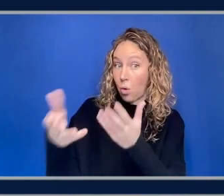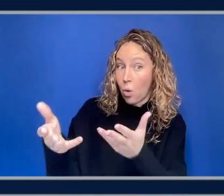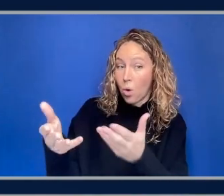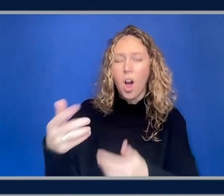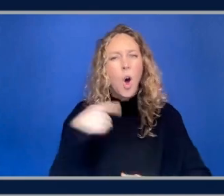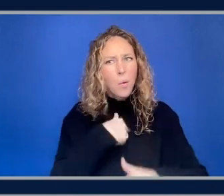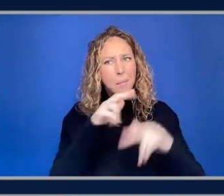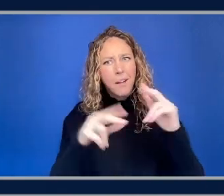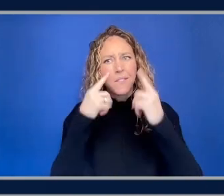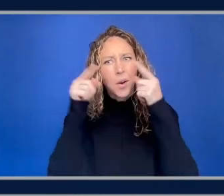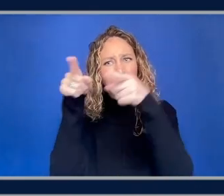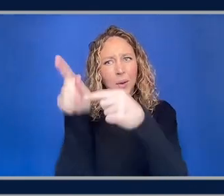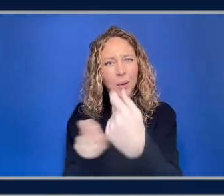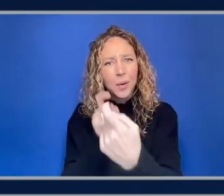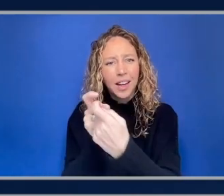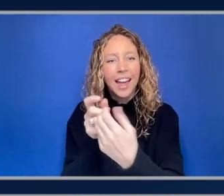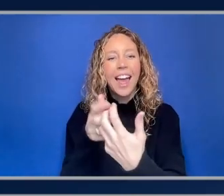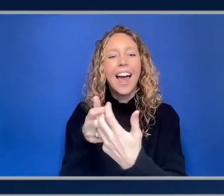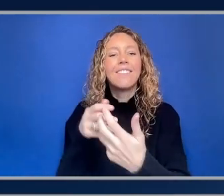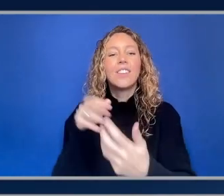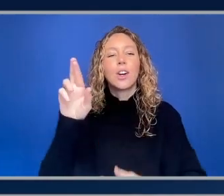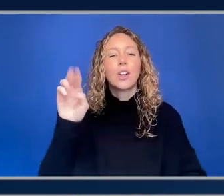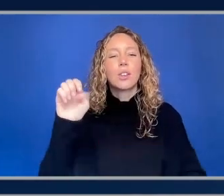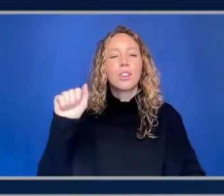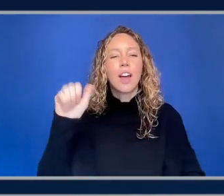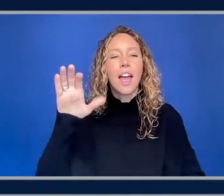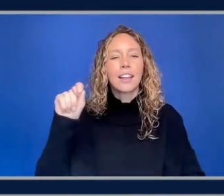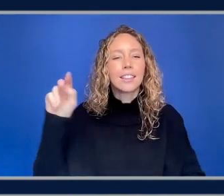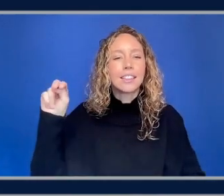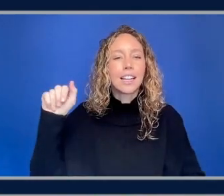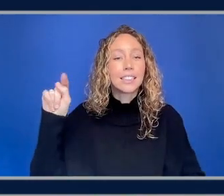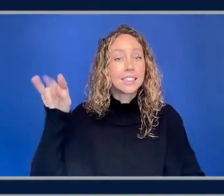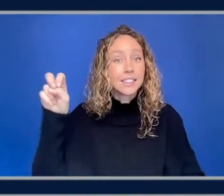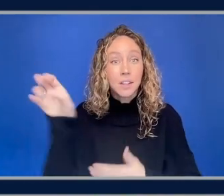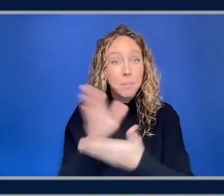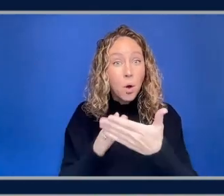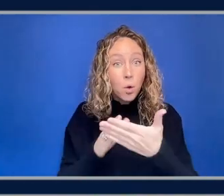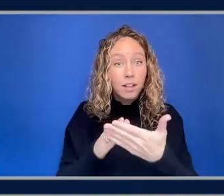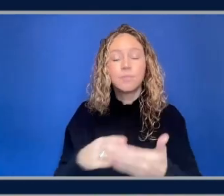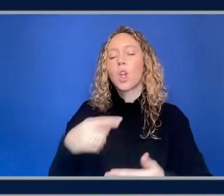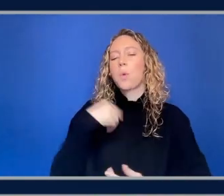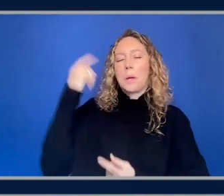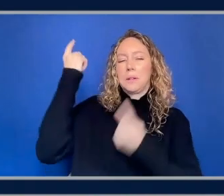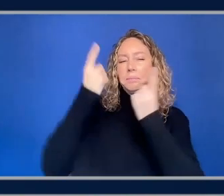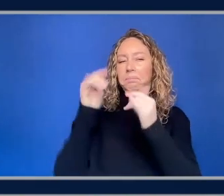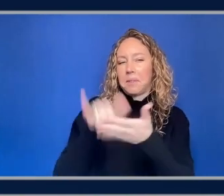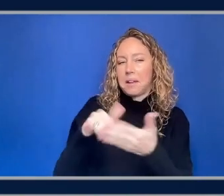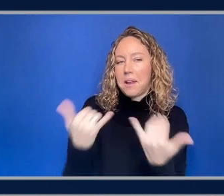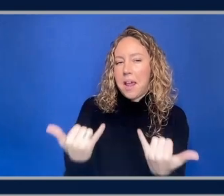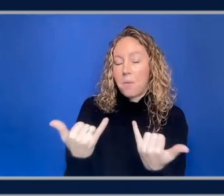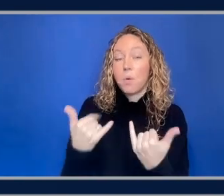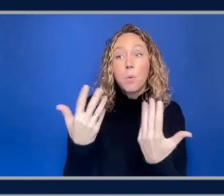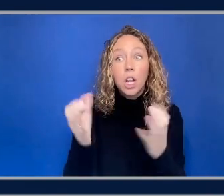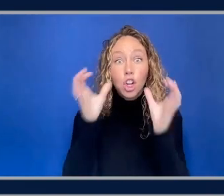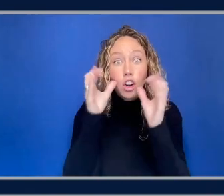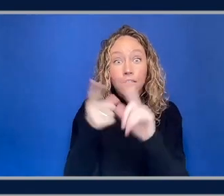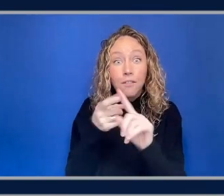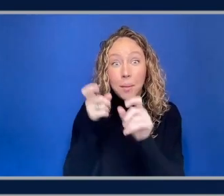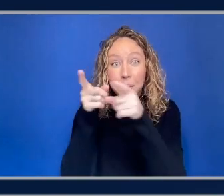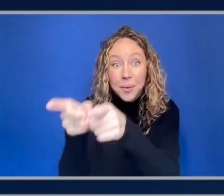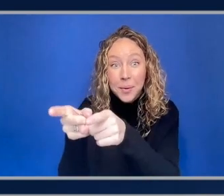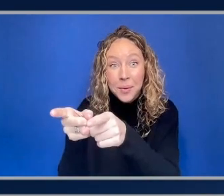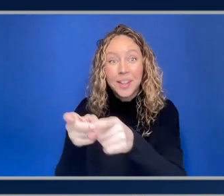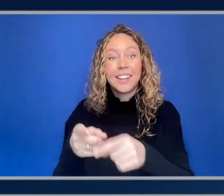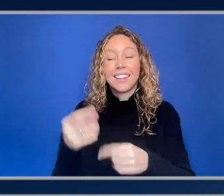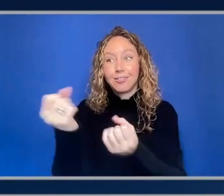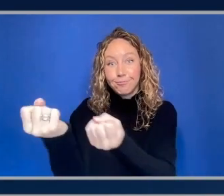is there a react native component like is there how does that work we're evaluating that okay yeah so we would want to hear from folks like you you know is that